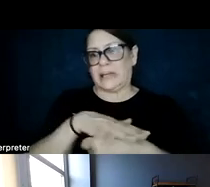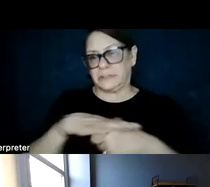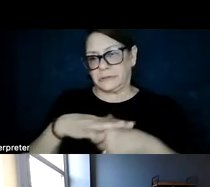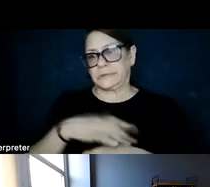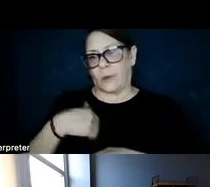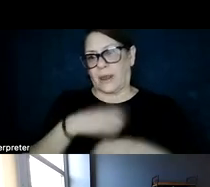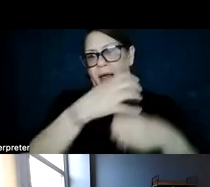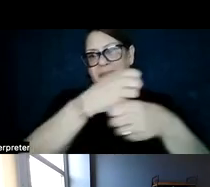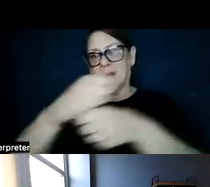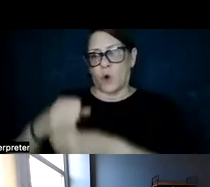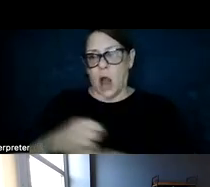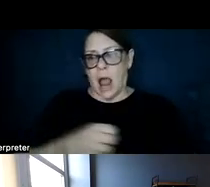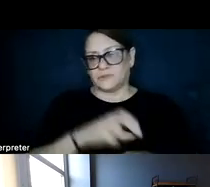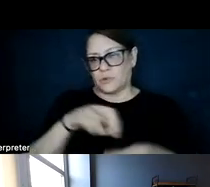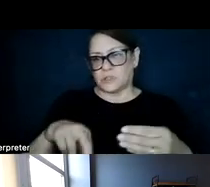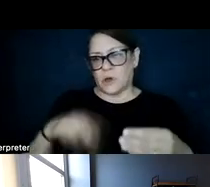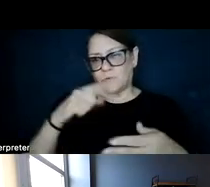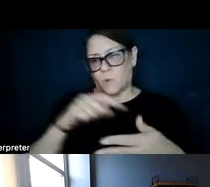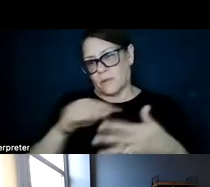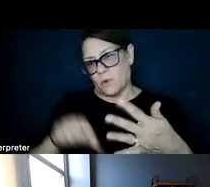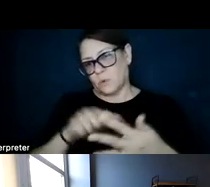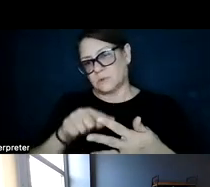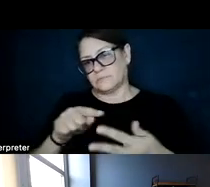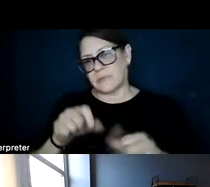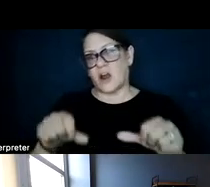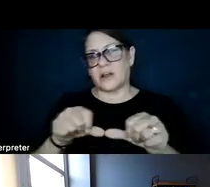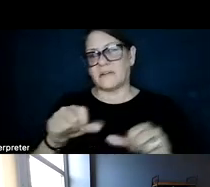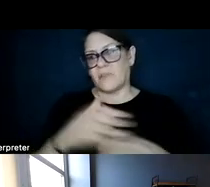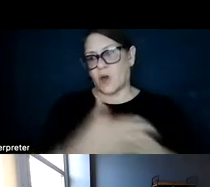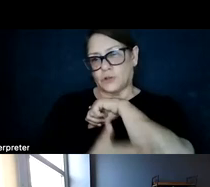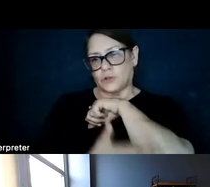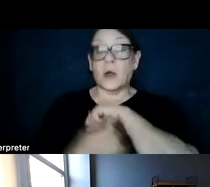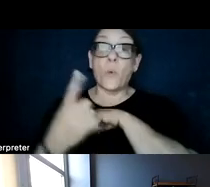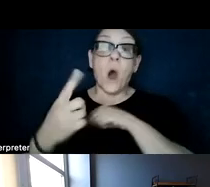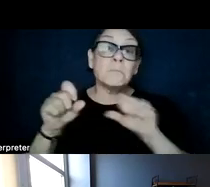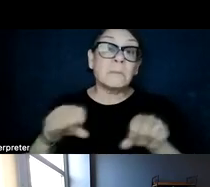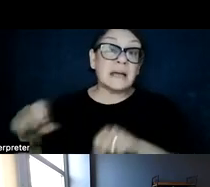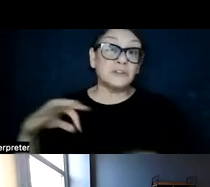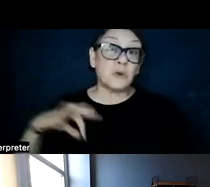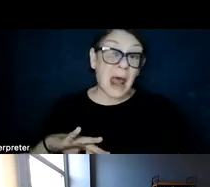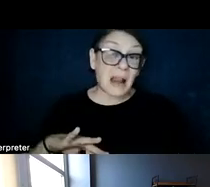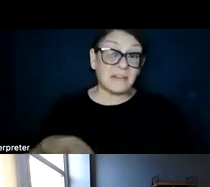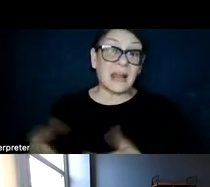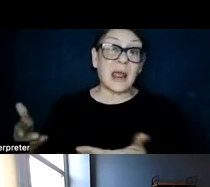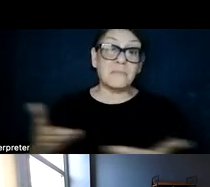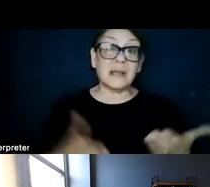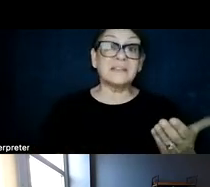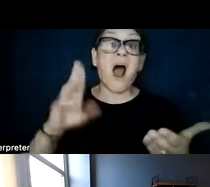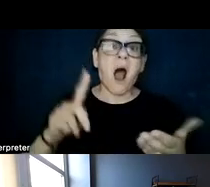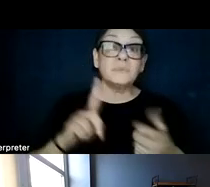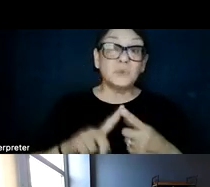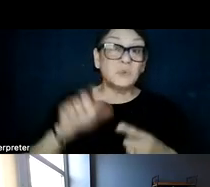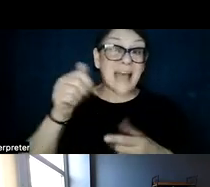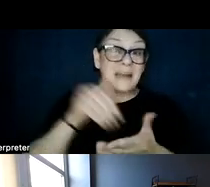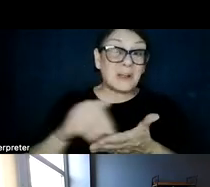summarized these results for. One potential benefit of that is that it brings up to 10 million